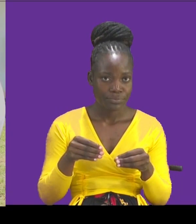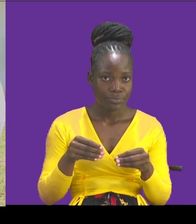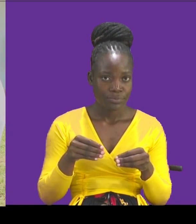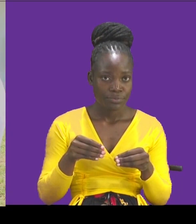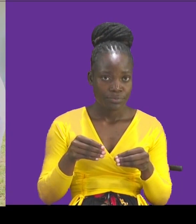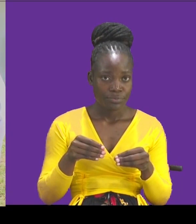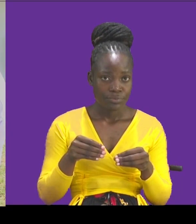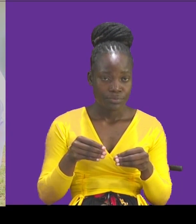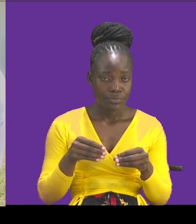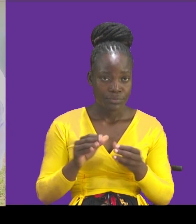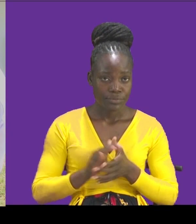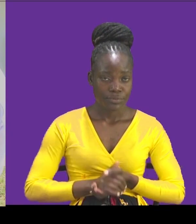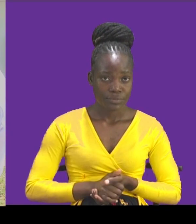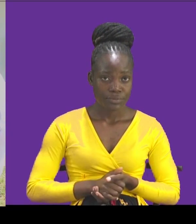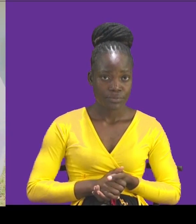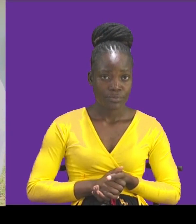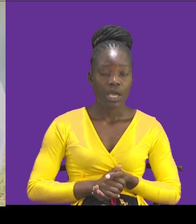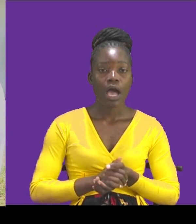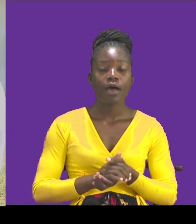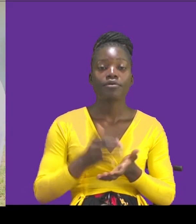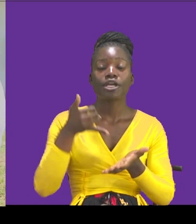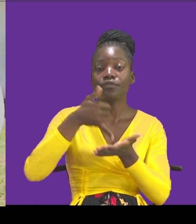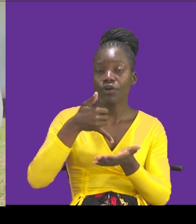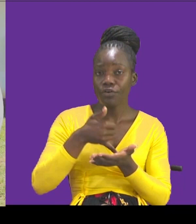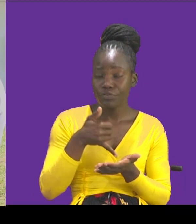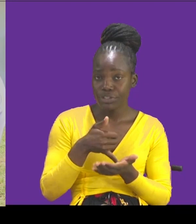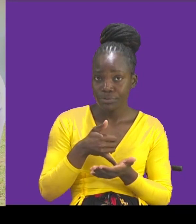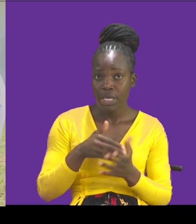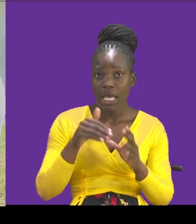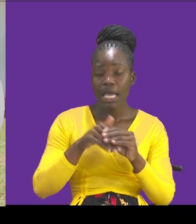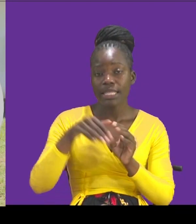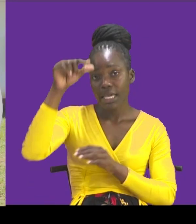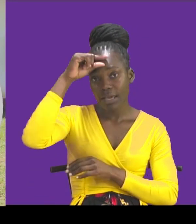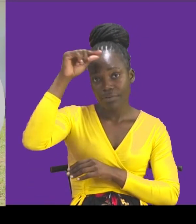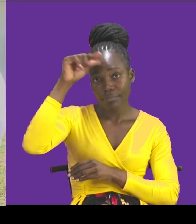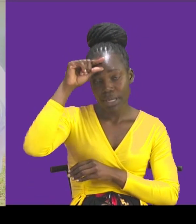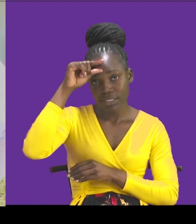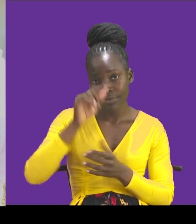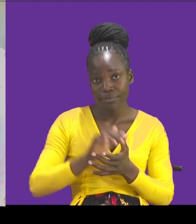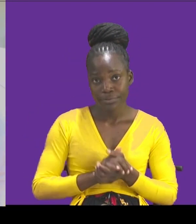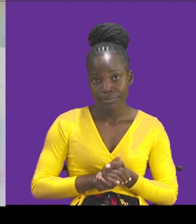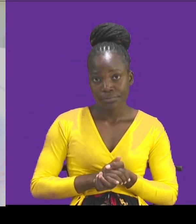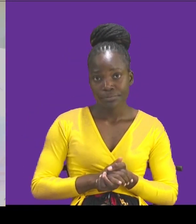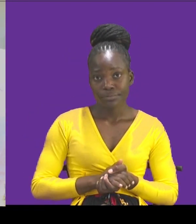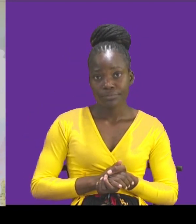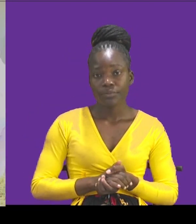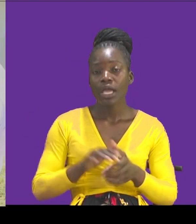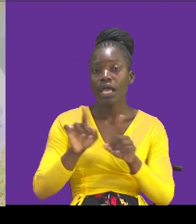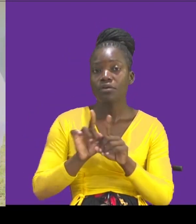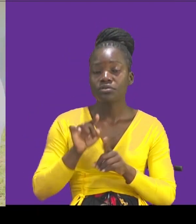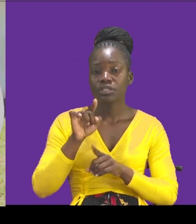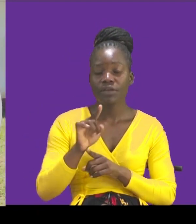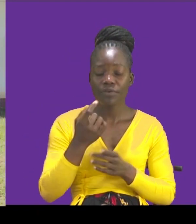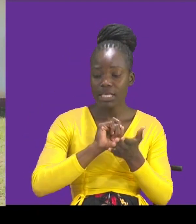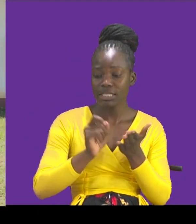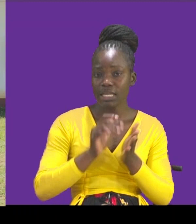involved in the government of His Excellency Abdul Samad Sharif Nasiri. And he has captured that